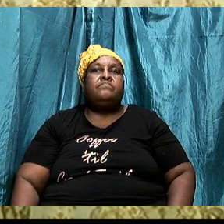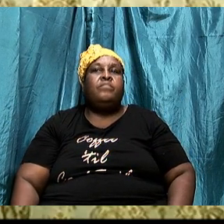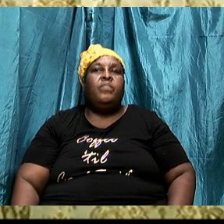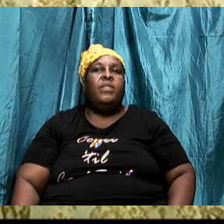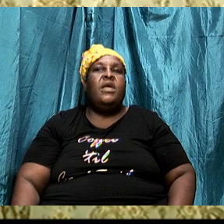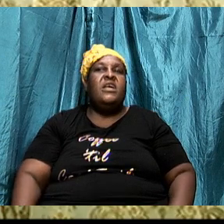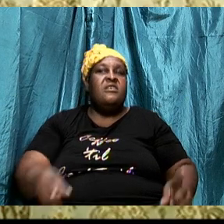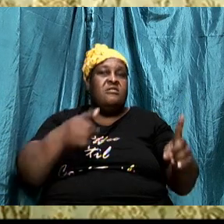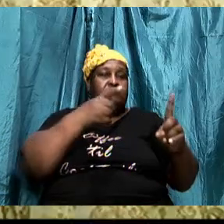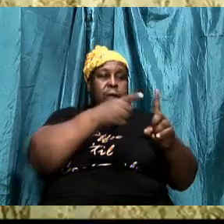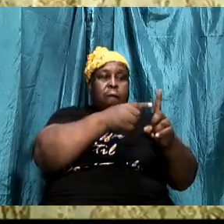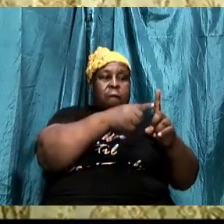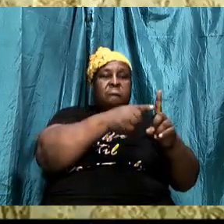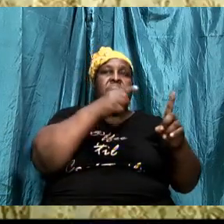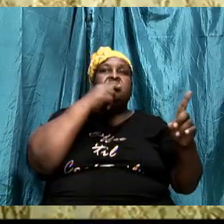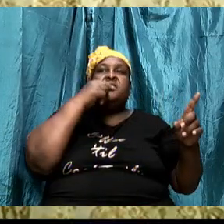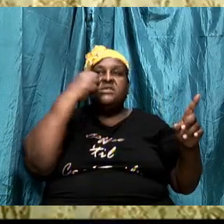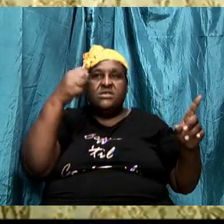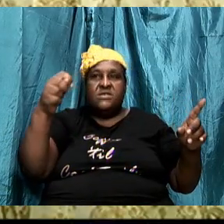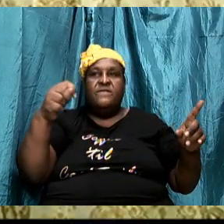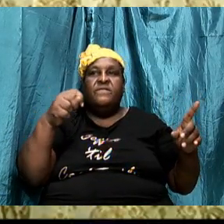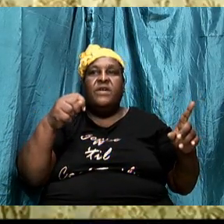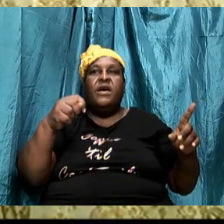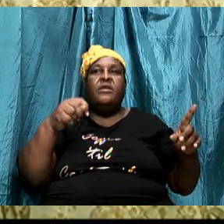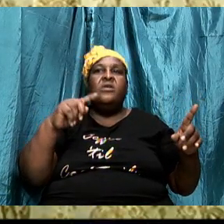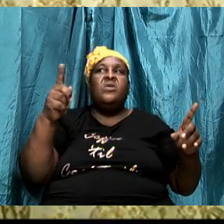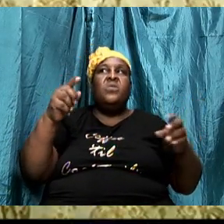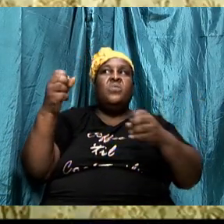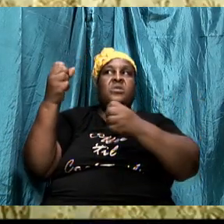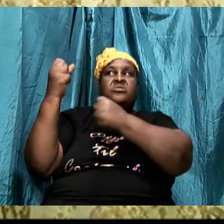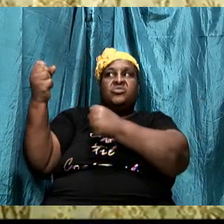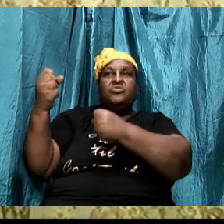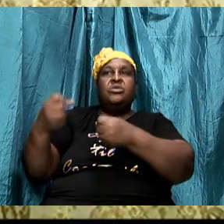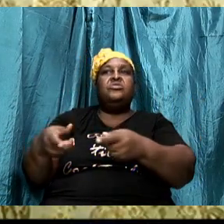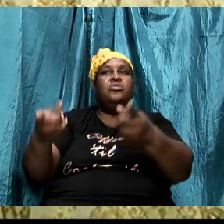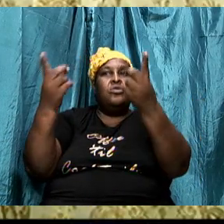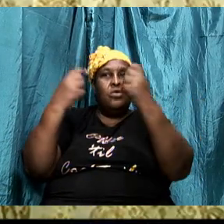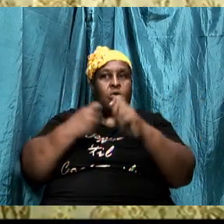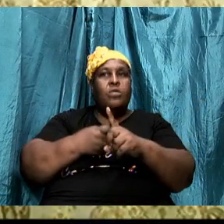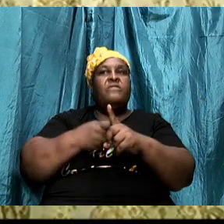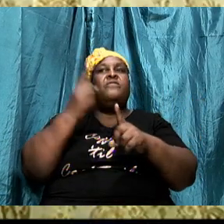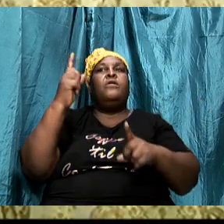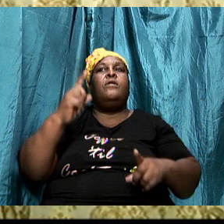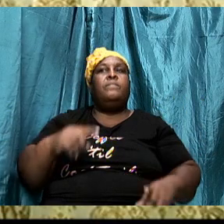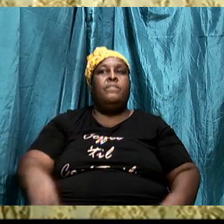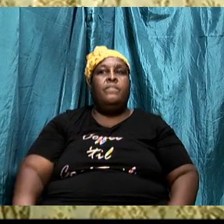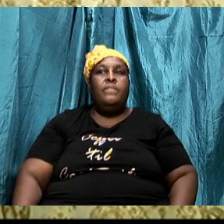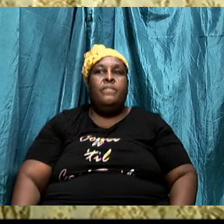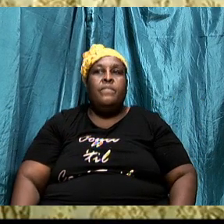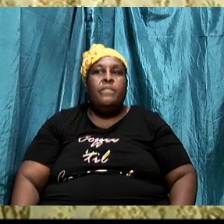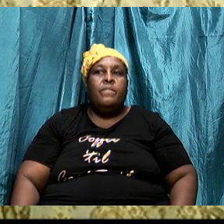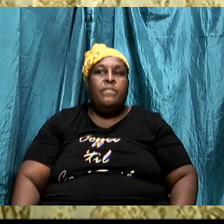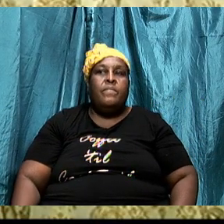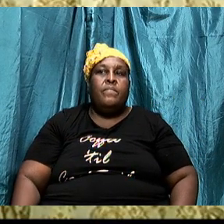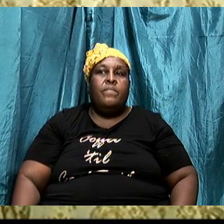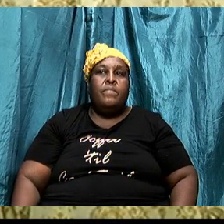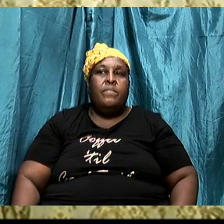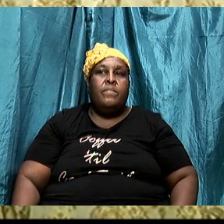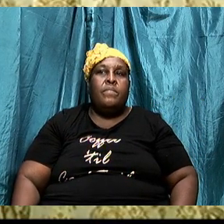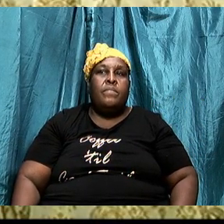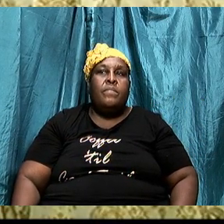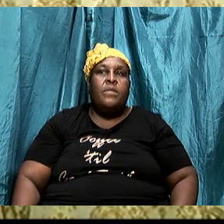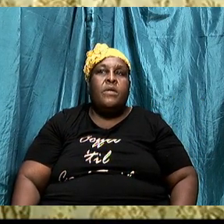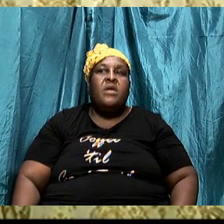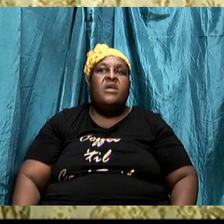David testified where his strength came from. 1 Samuel 17, 45, and 46.